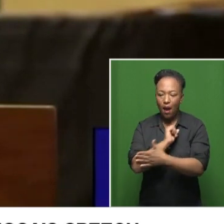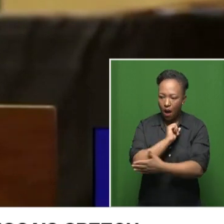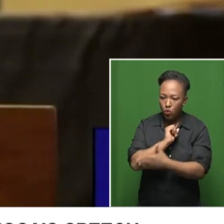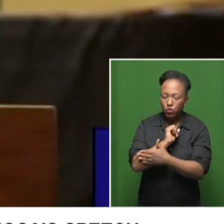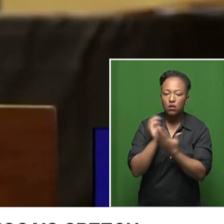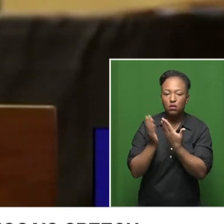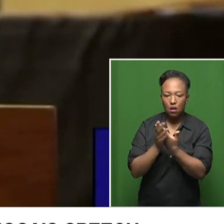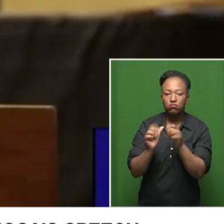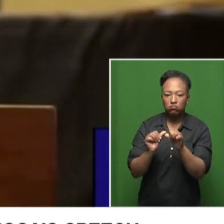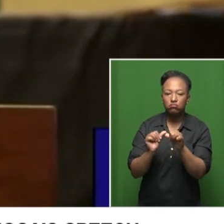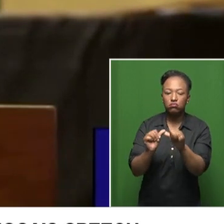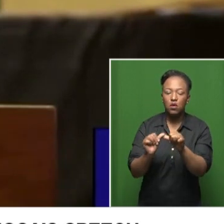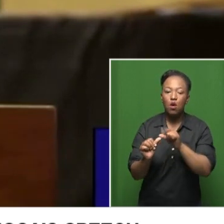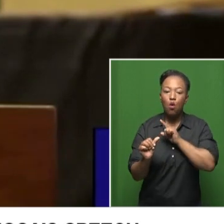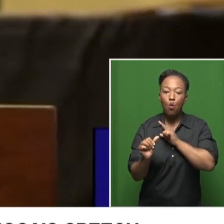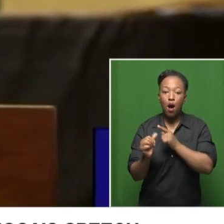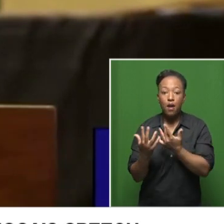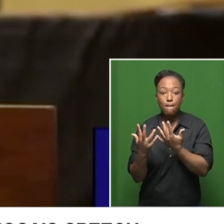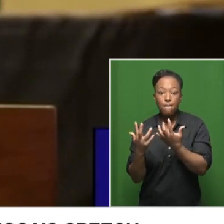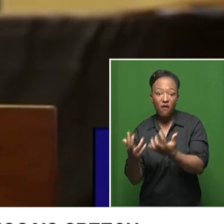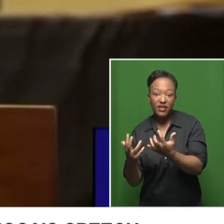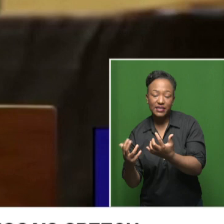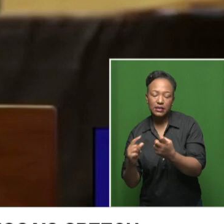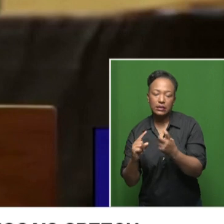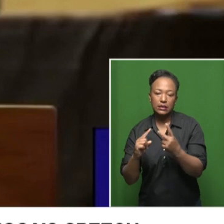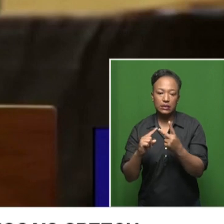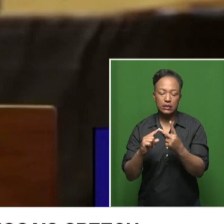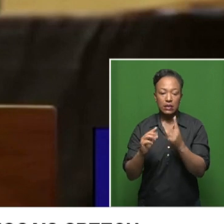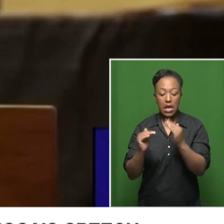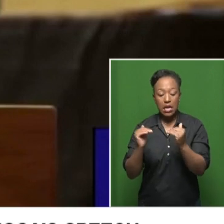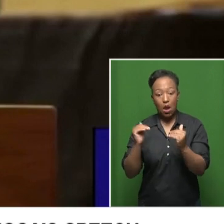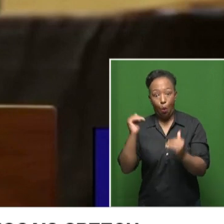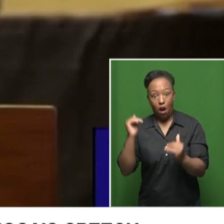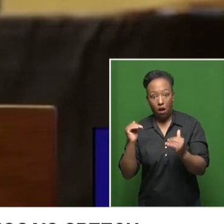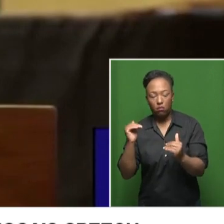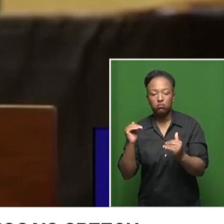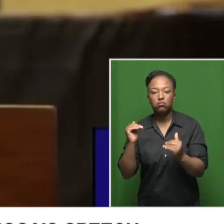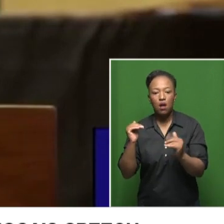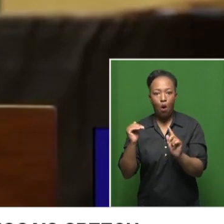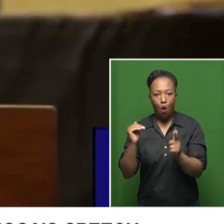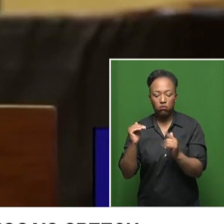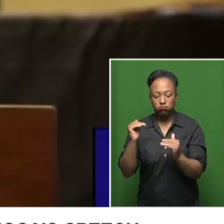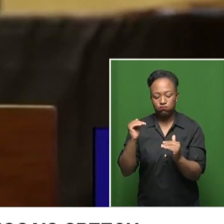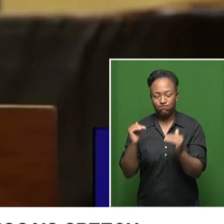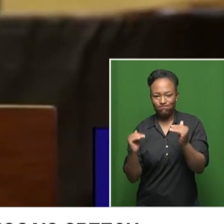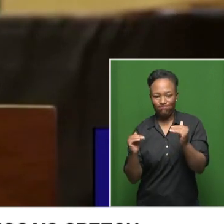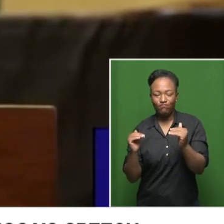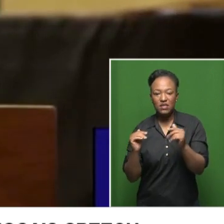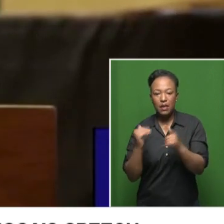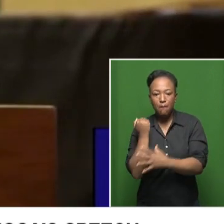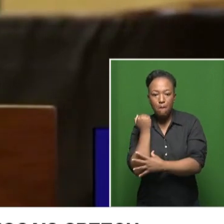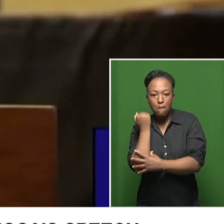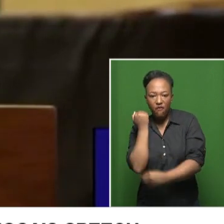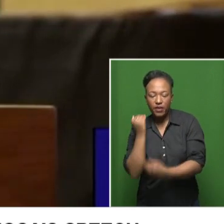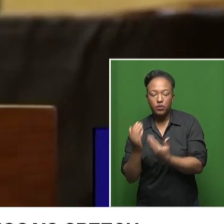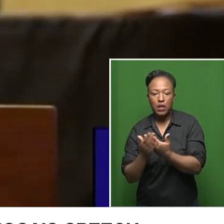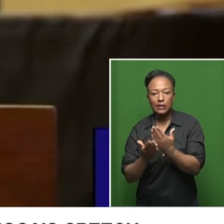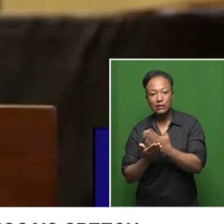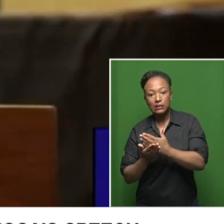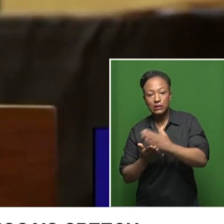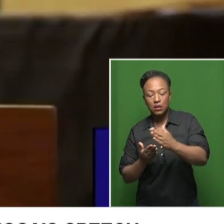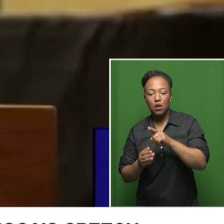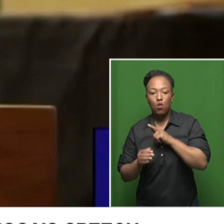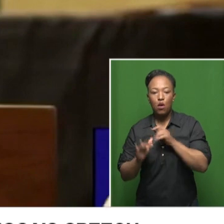eradicate poverty, address inequality, to ensure prosperity for all, considering the diversity of the